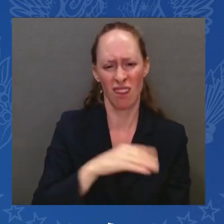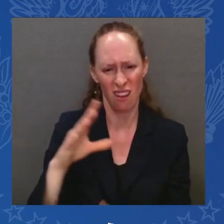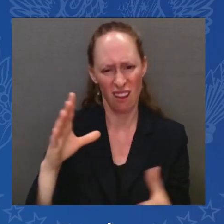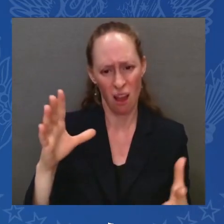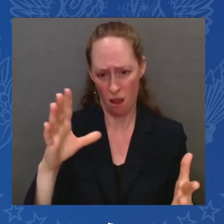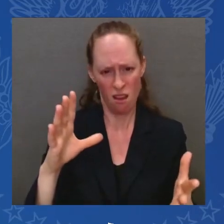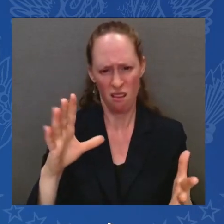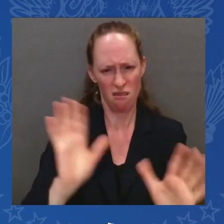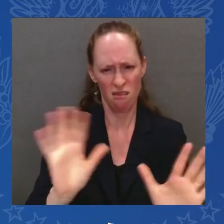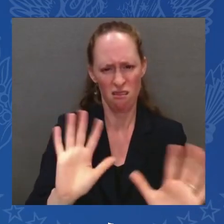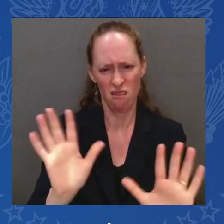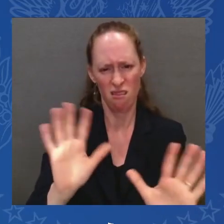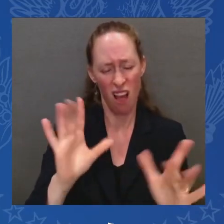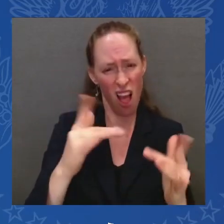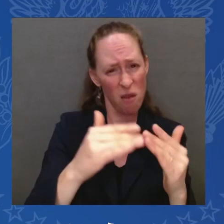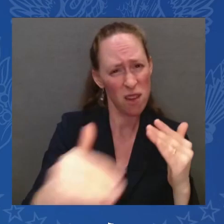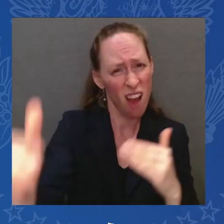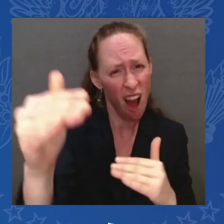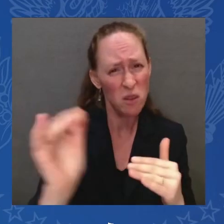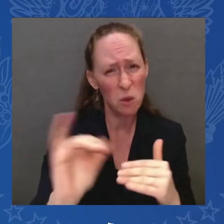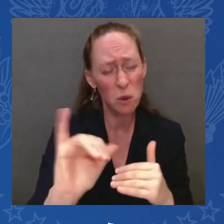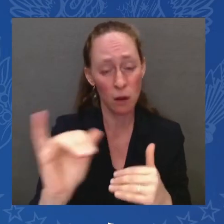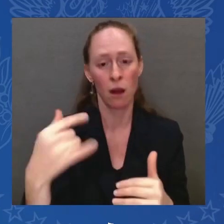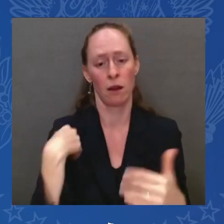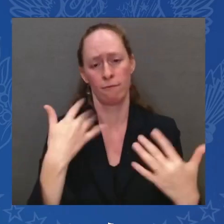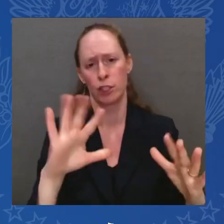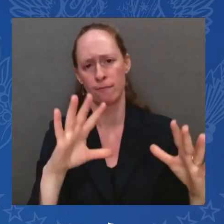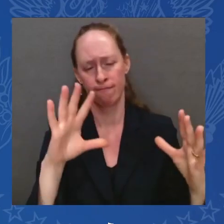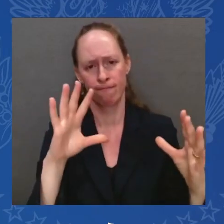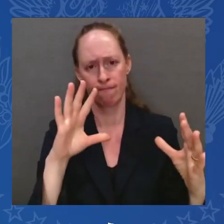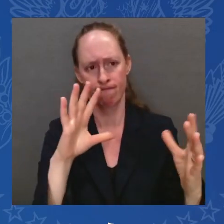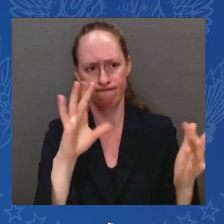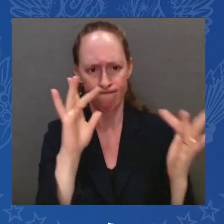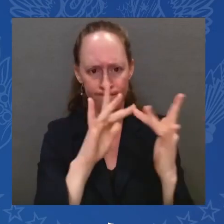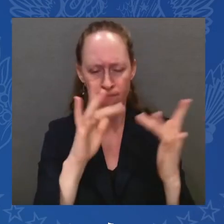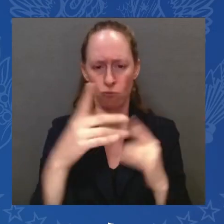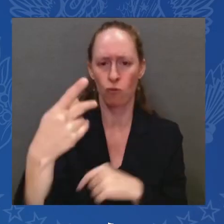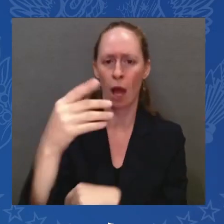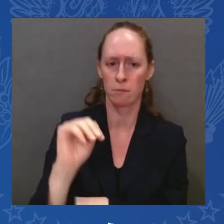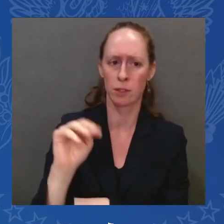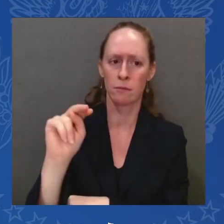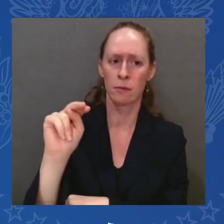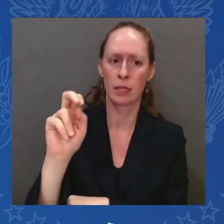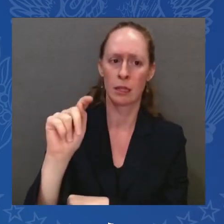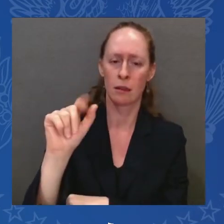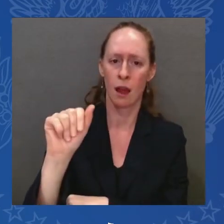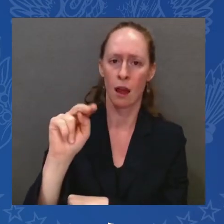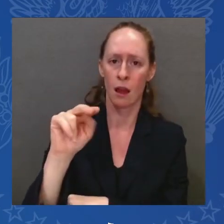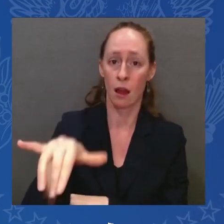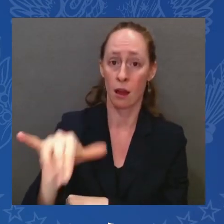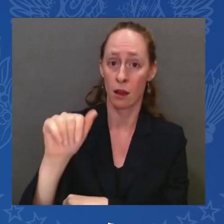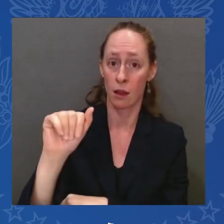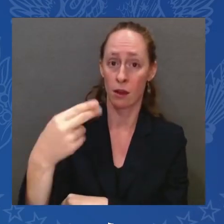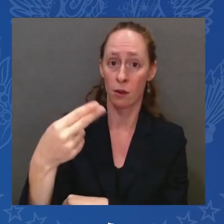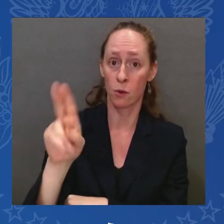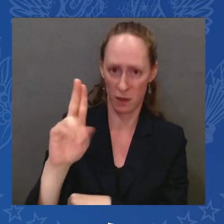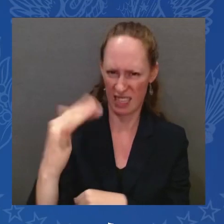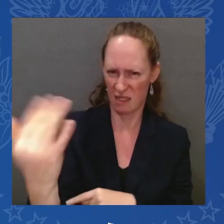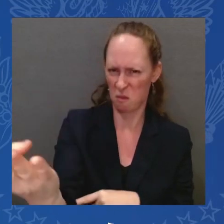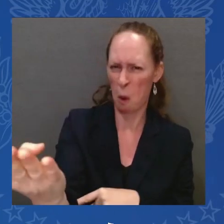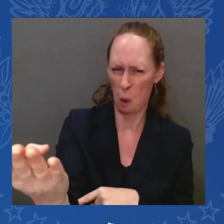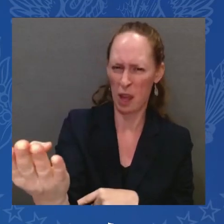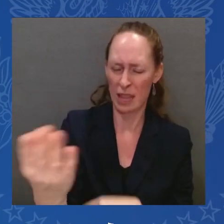And already we're, we're surging additional military assistance to the Israeli Defense Force, including